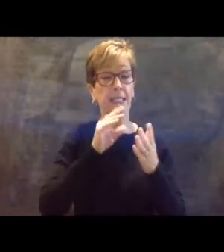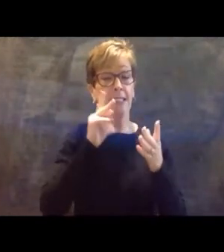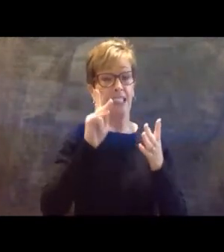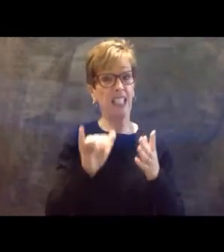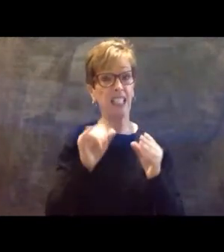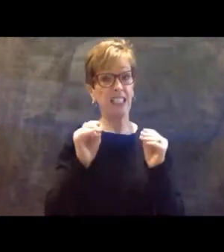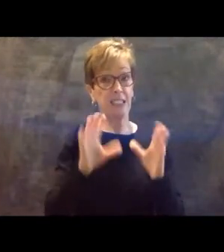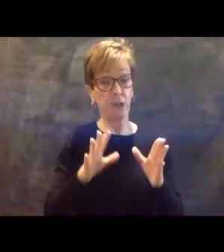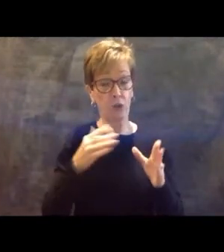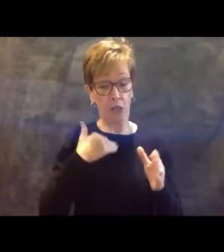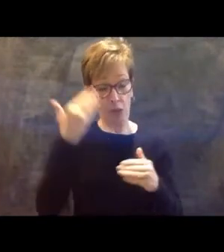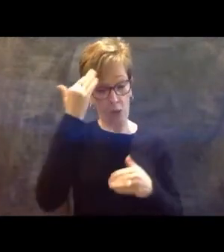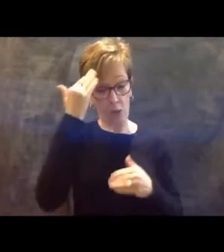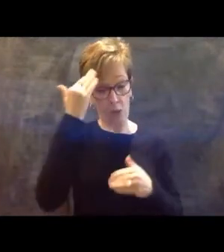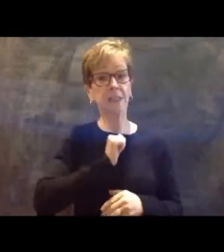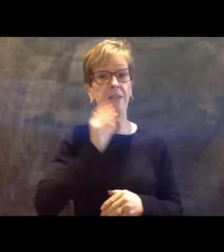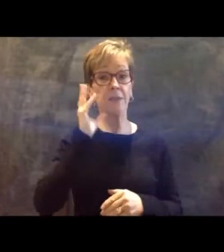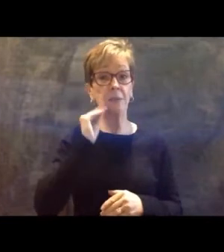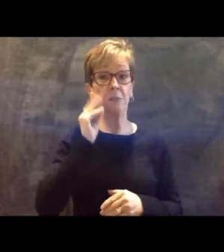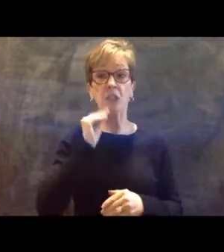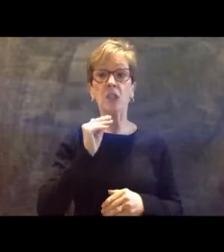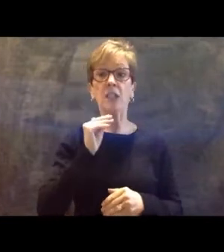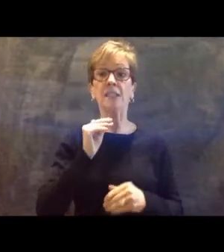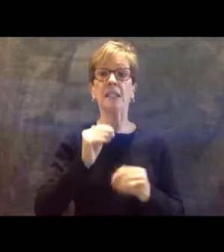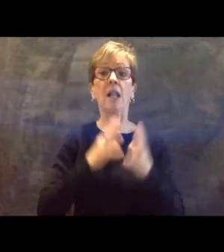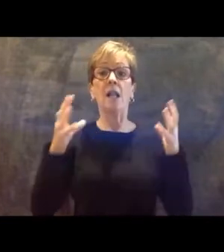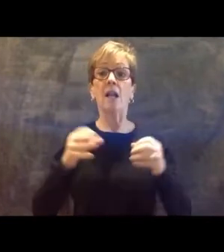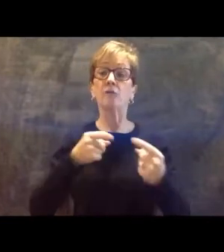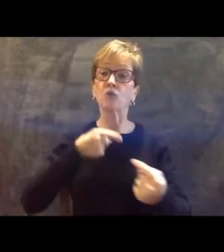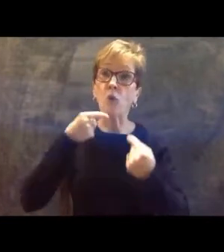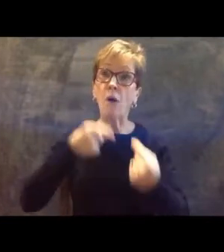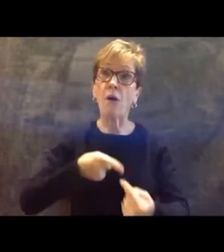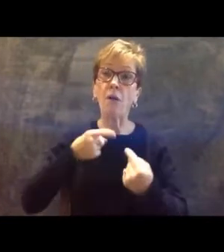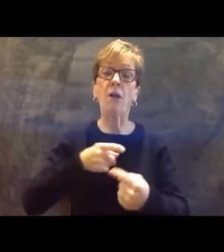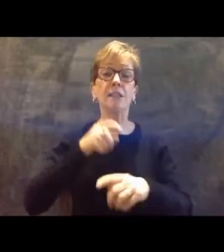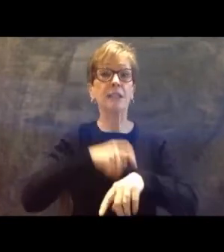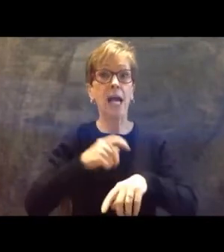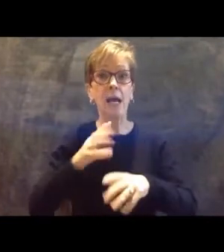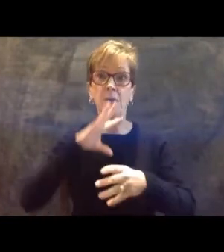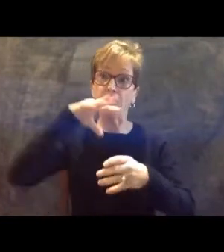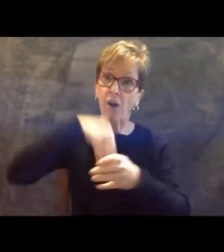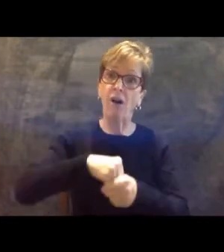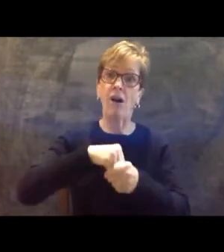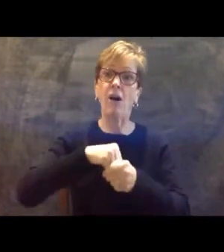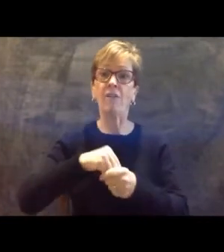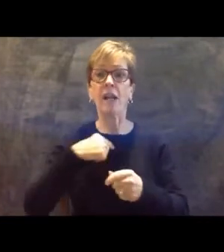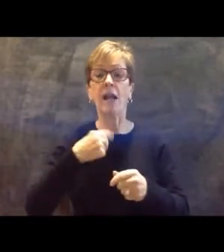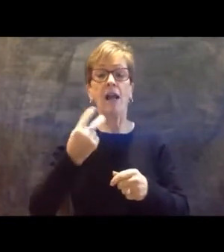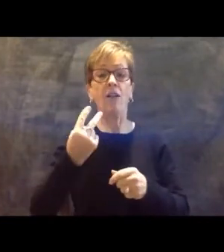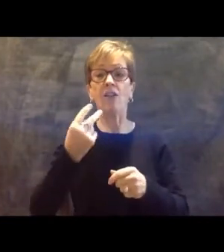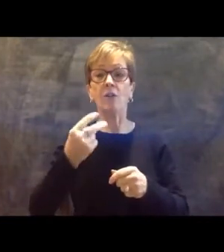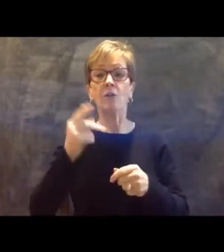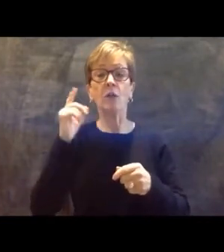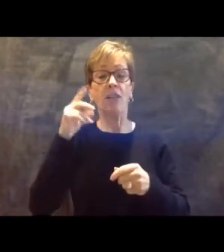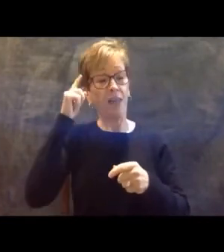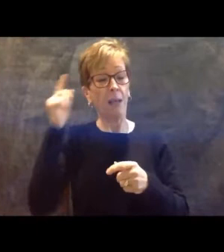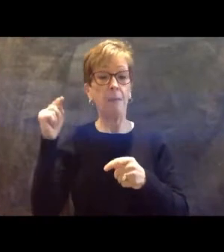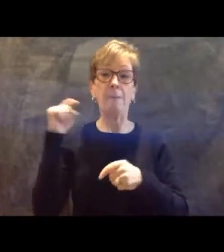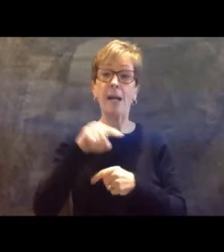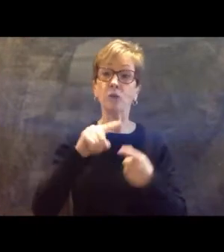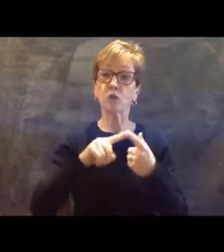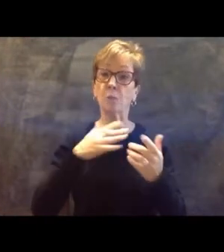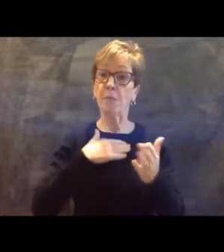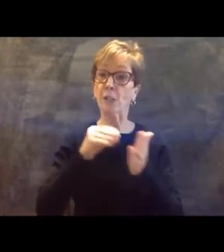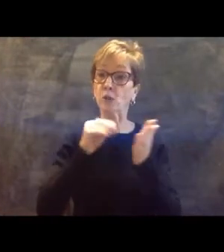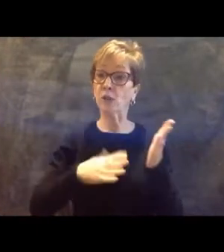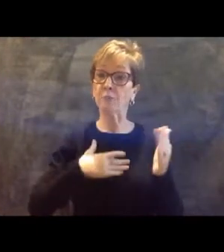struggles and the incredible time investments that new teachers experience. I want to go back to the students I had in my first year and